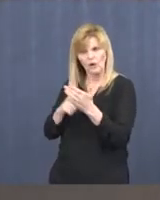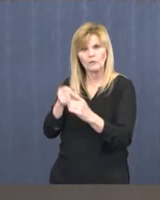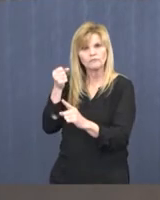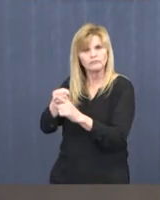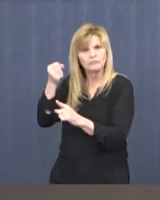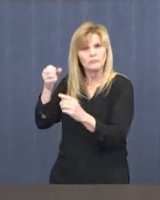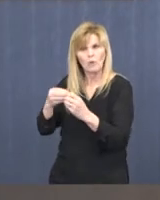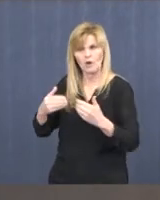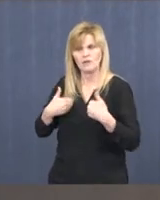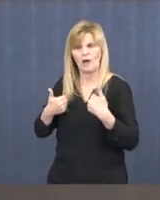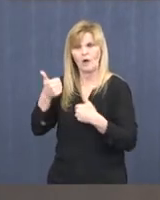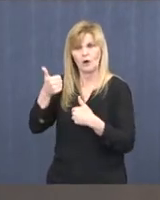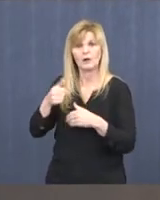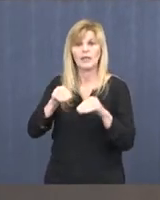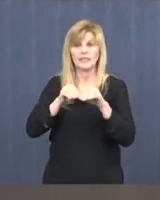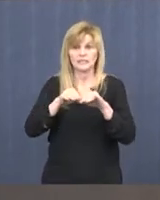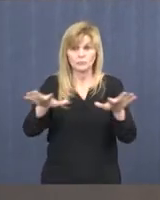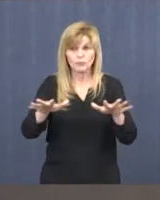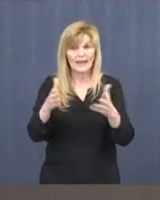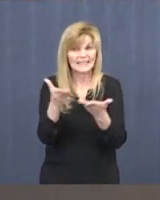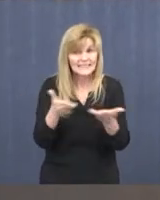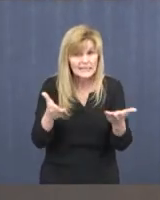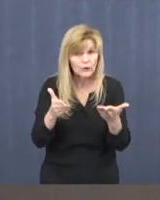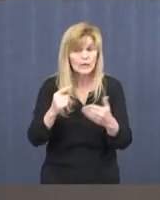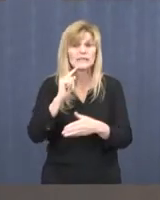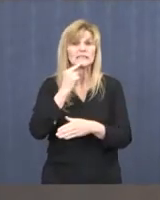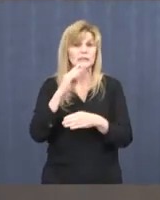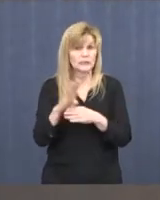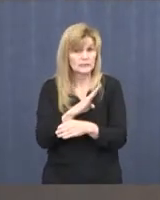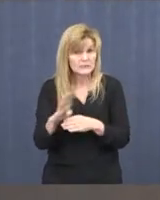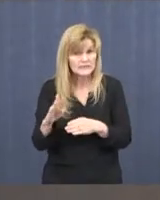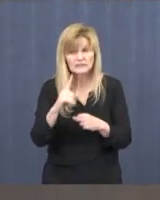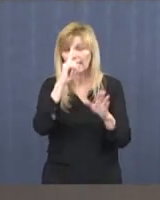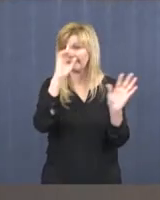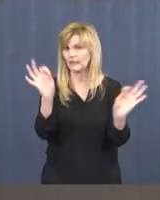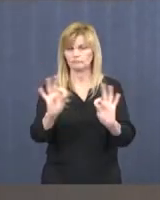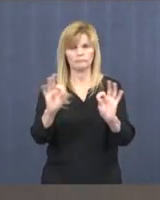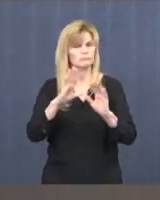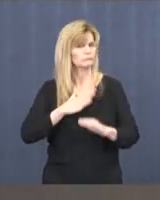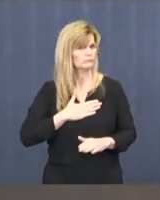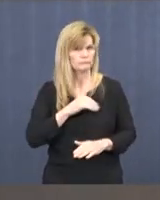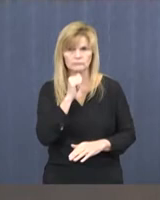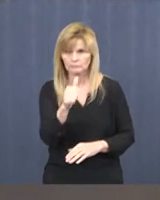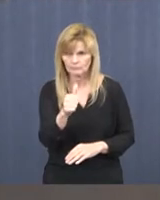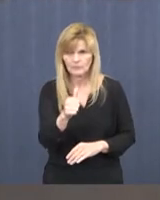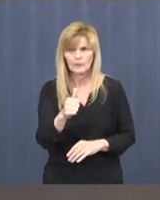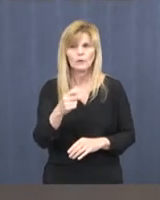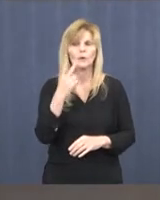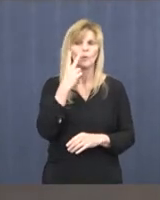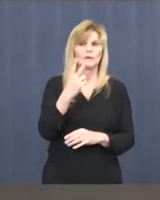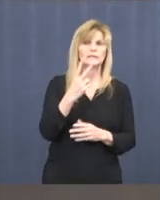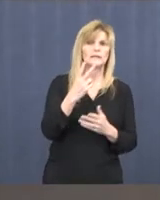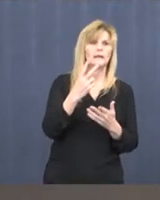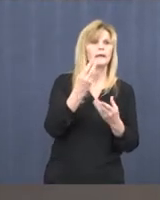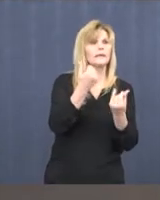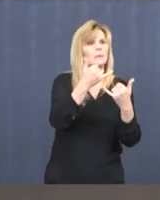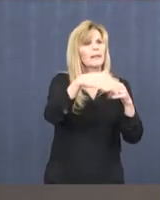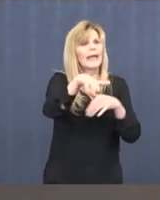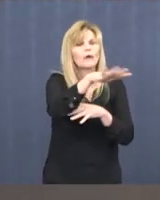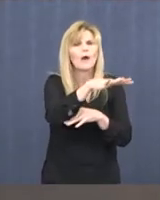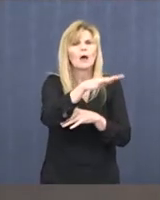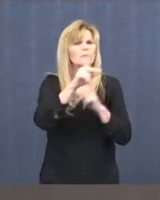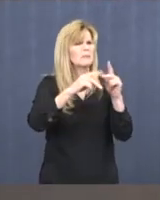The threat is here, and it is real, so I'm asking you all to take it seriously. We've seen the parks, and we've sometimes seen the playground areas. We're